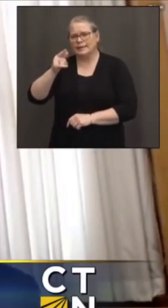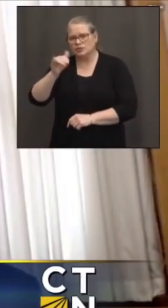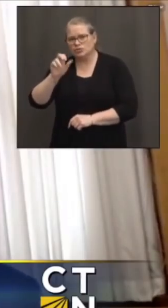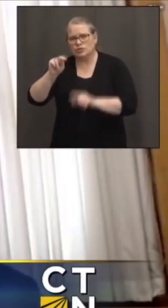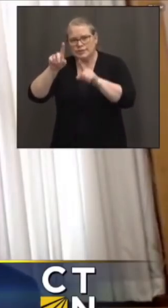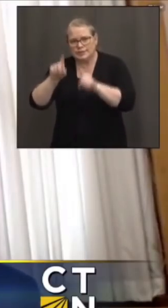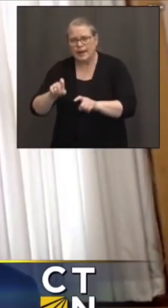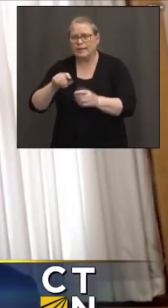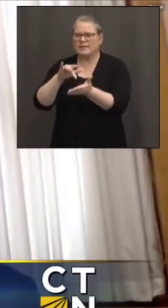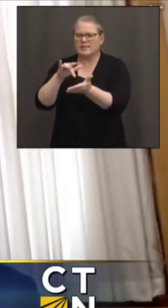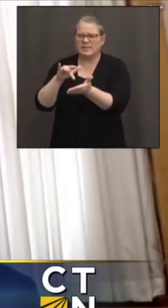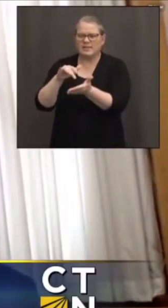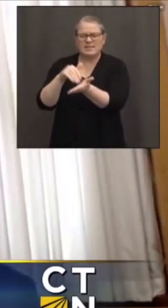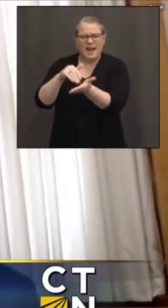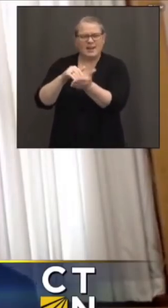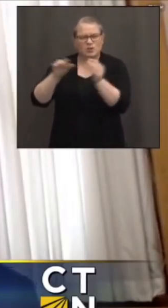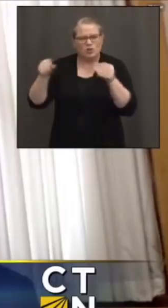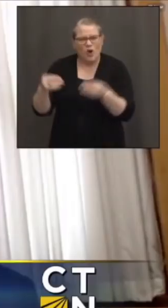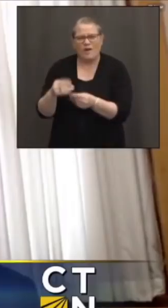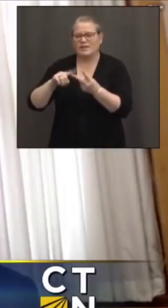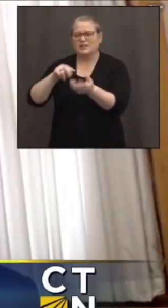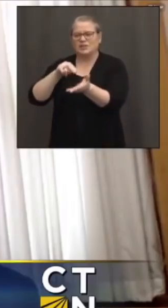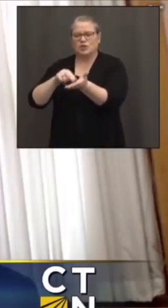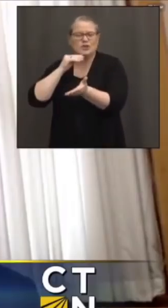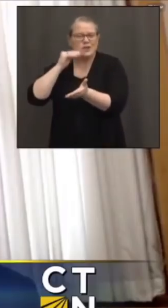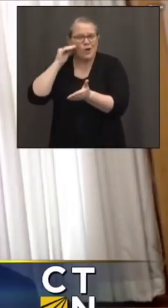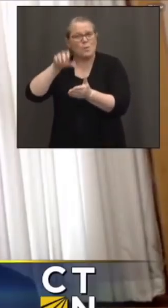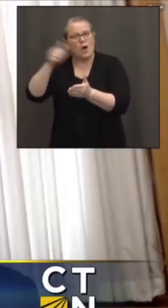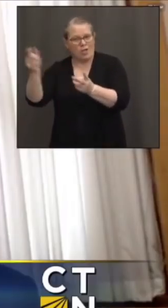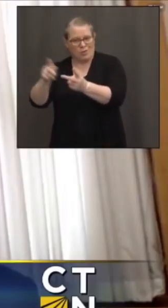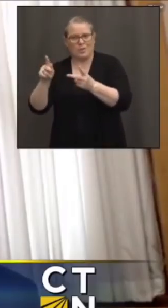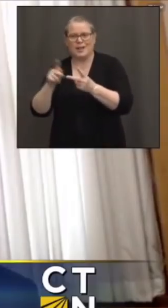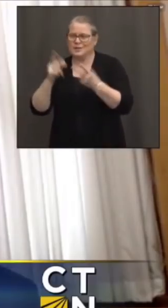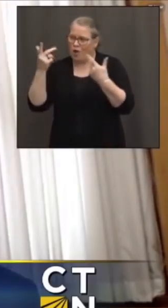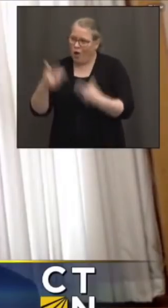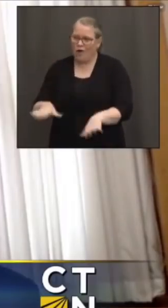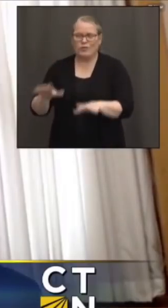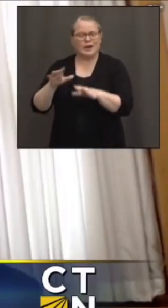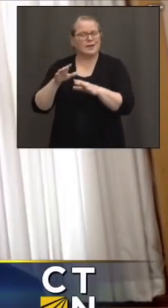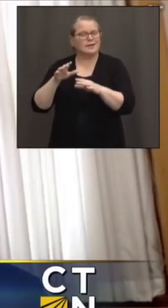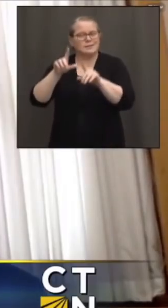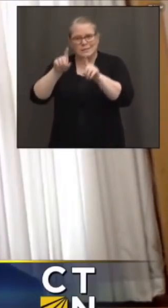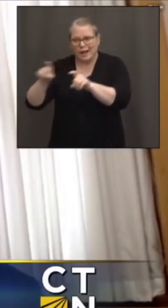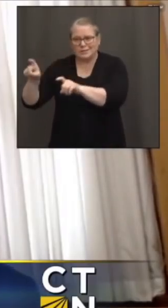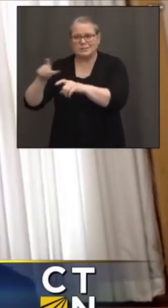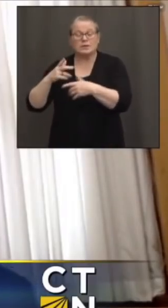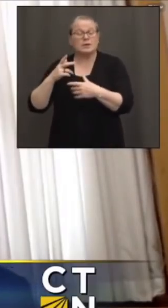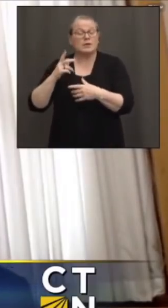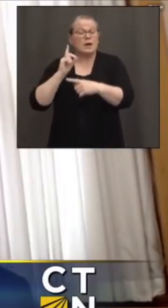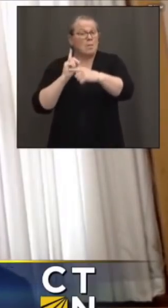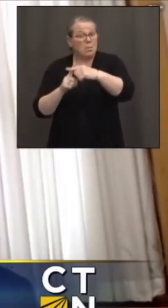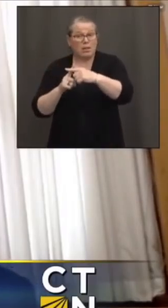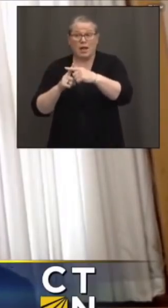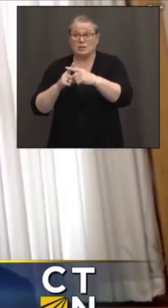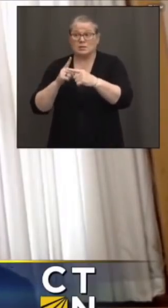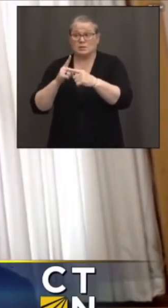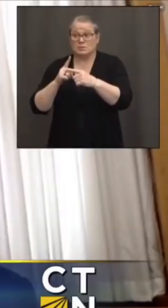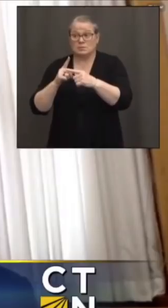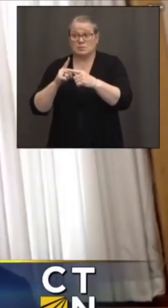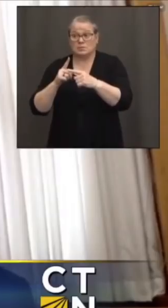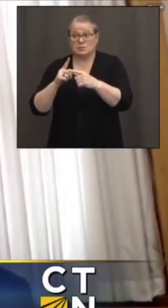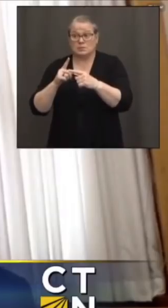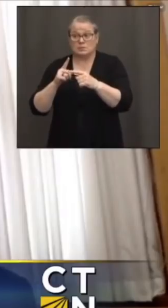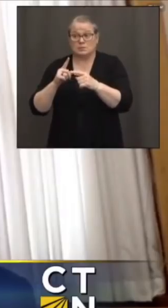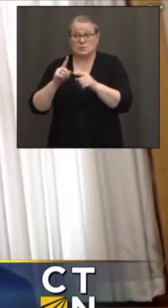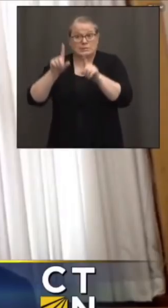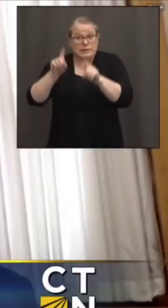in medical facilities and nursing homes and other places. So and we're seeing a lot of additional testing continue, testing innovation